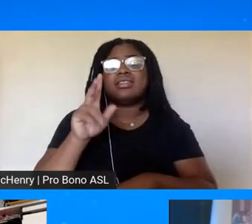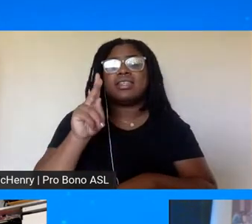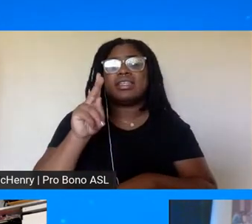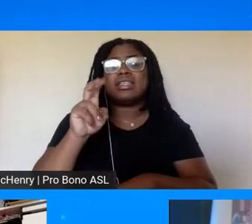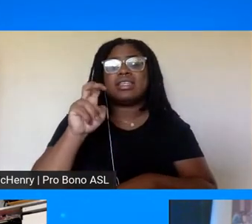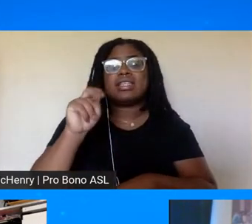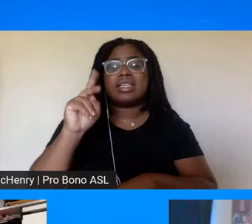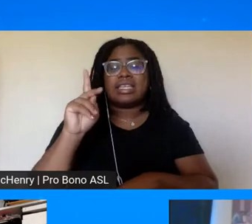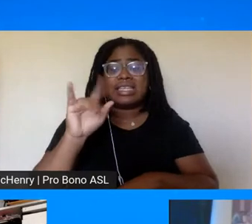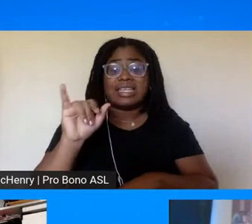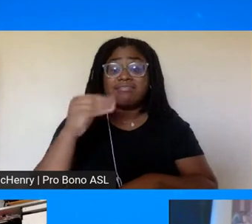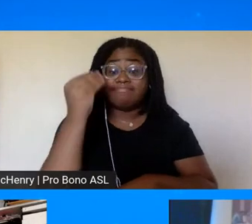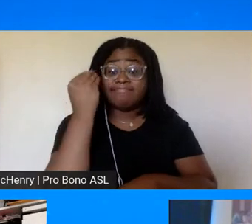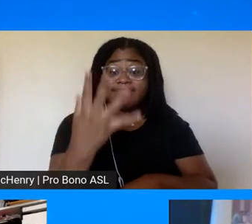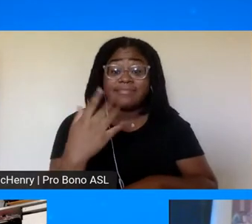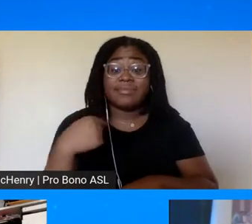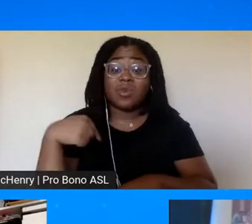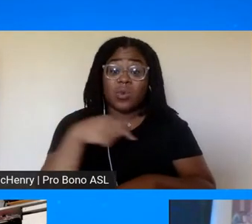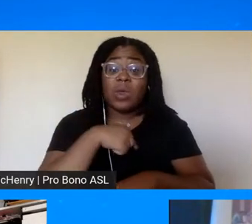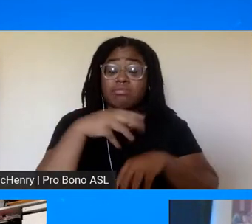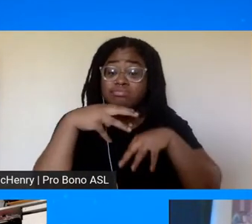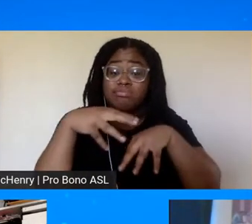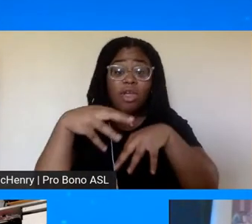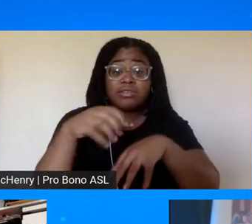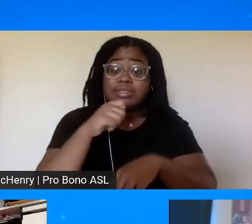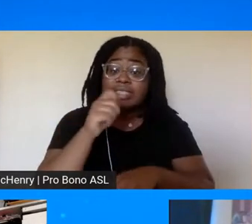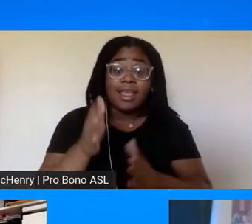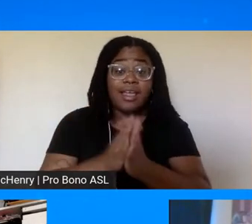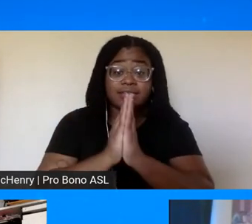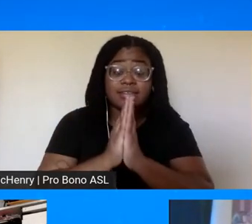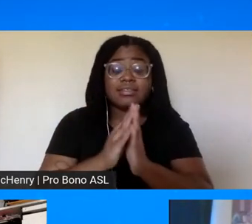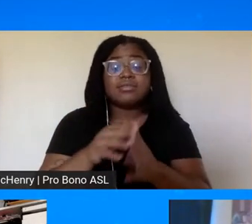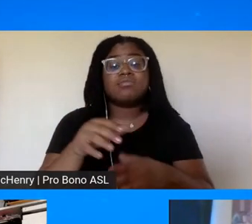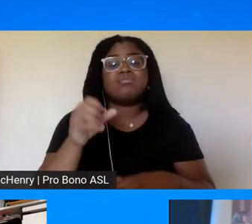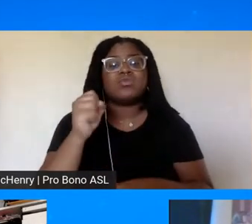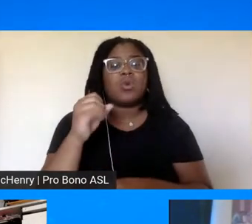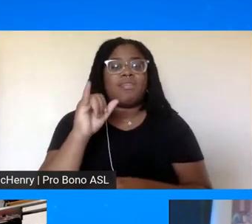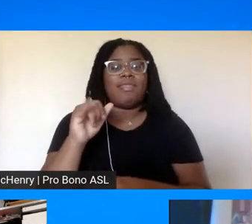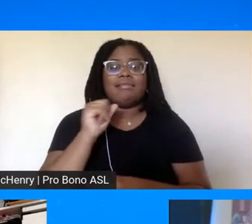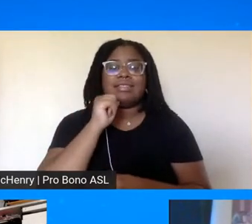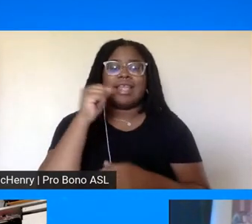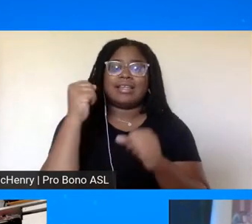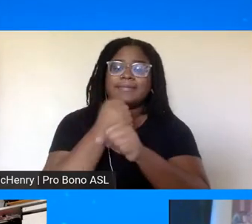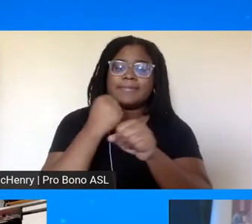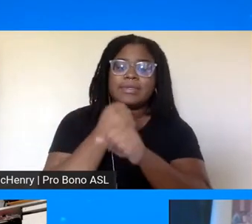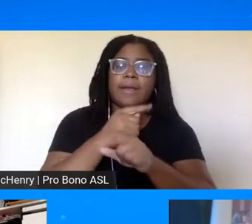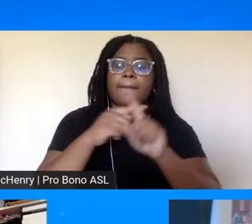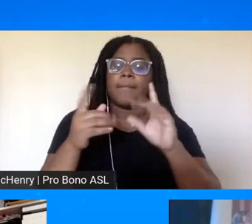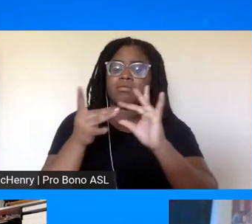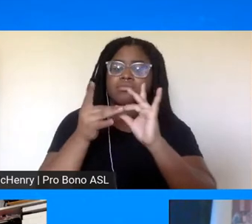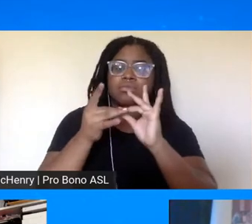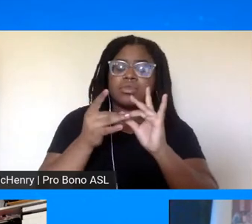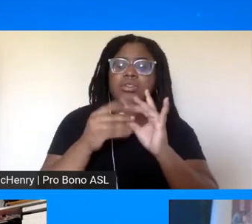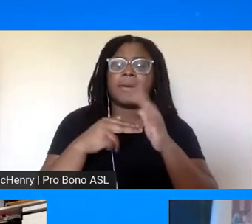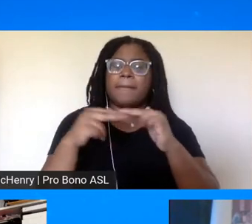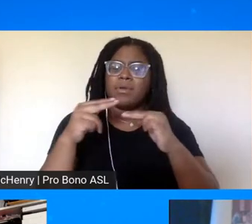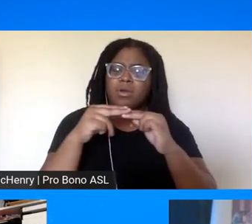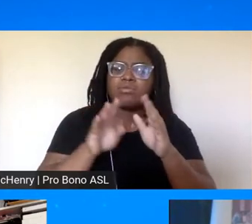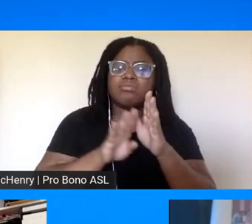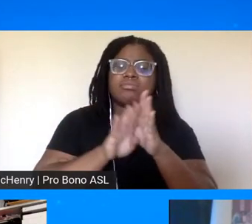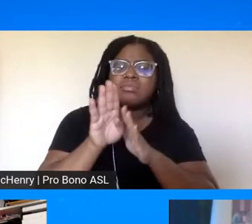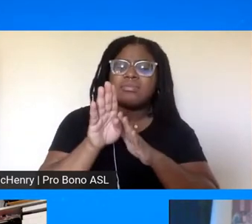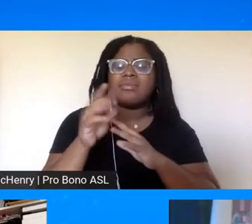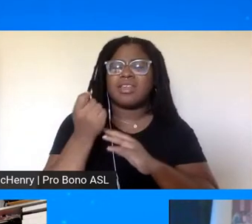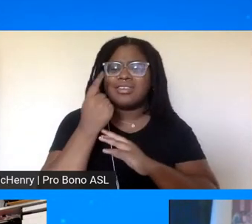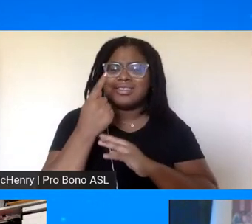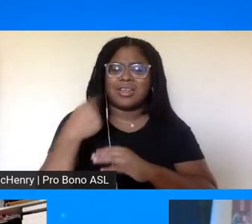come they were coming and so uh and it did in the spirit of nonviolence or coalition building they understood that uh we're all here